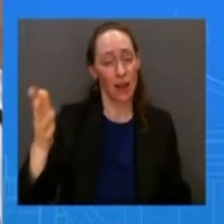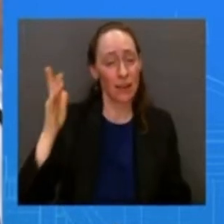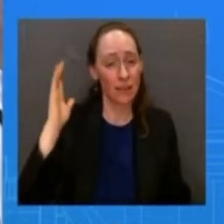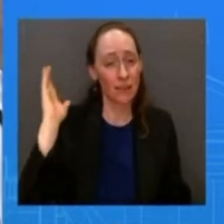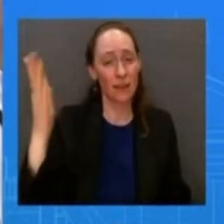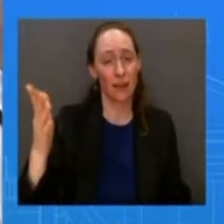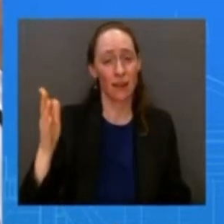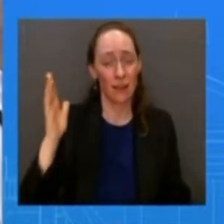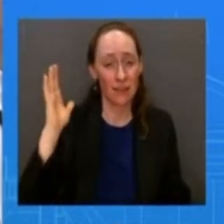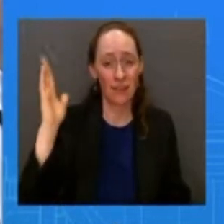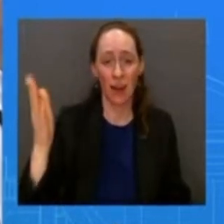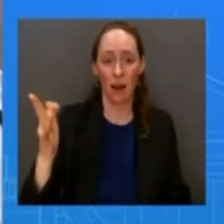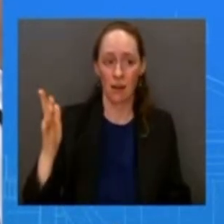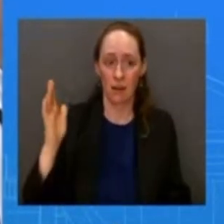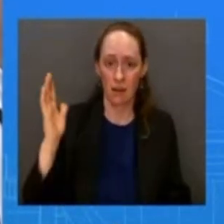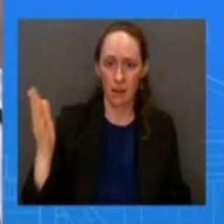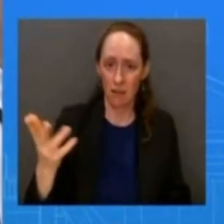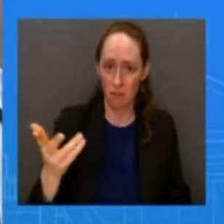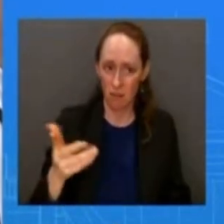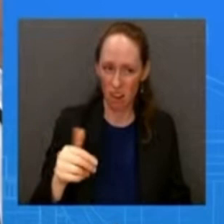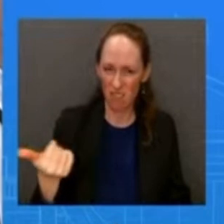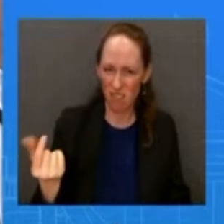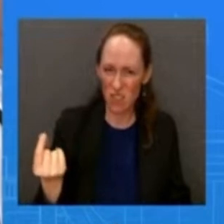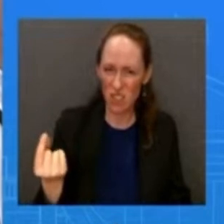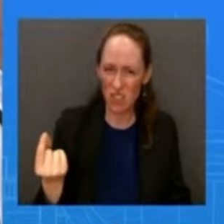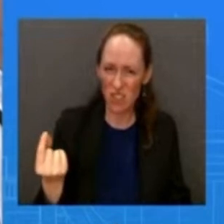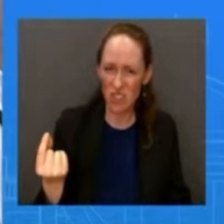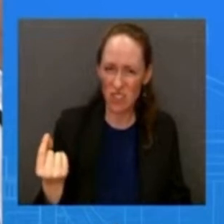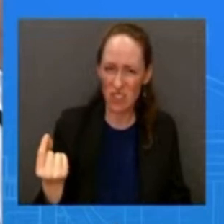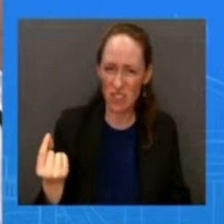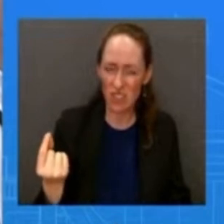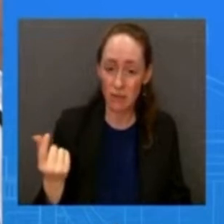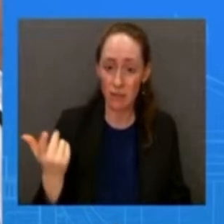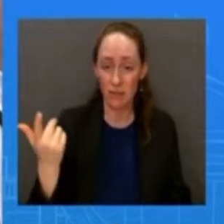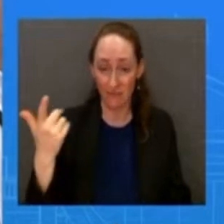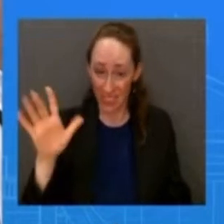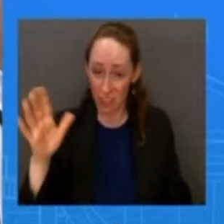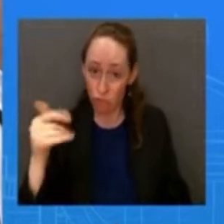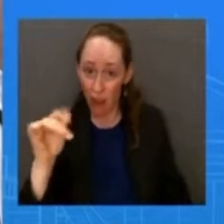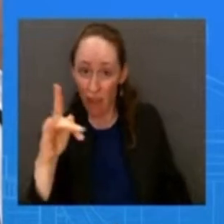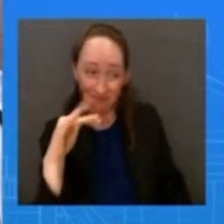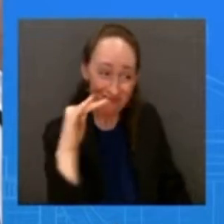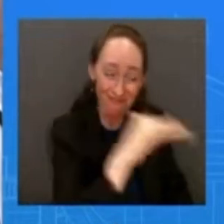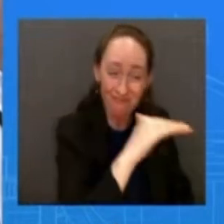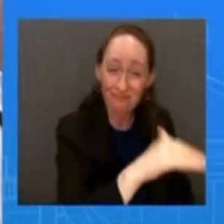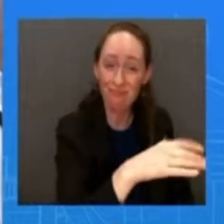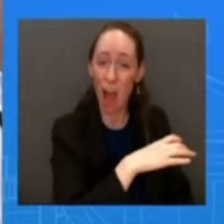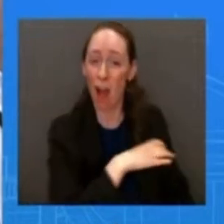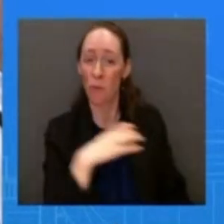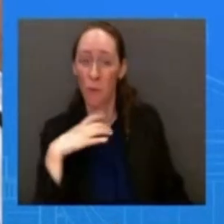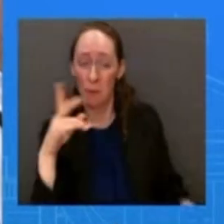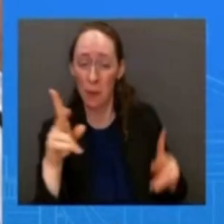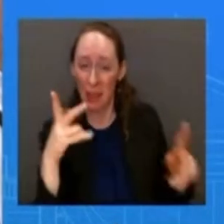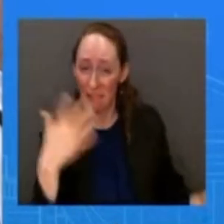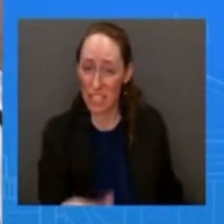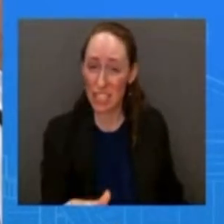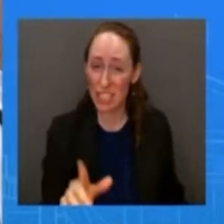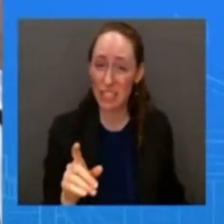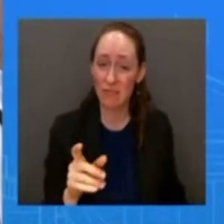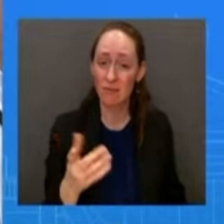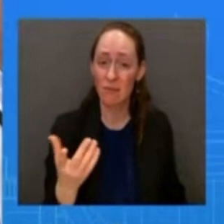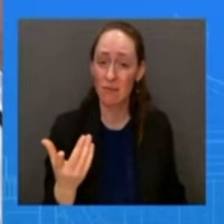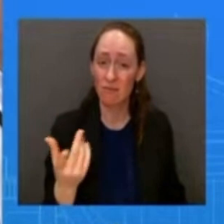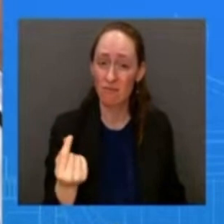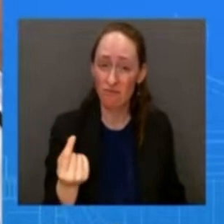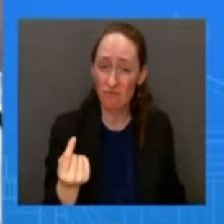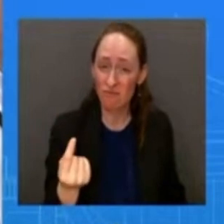meetings with stakeholders calls with lawmakers i think americans you know want to know if there's more to this beyond just sort of talk and and